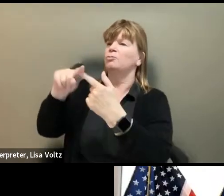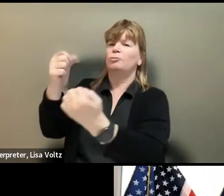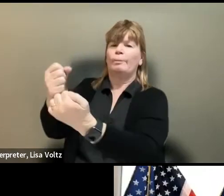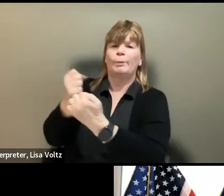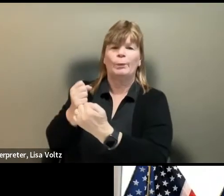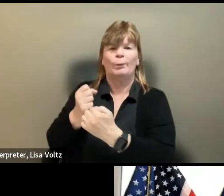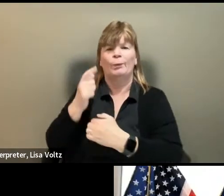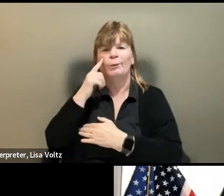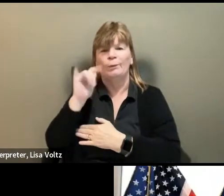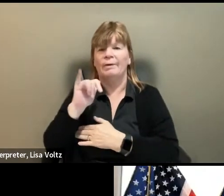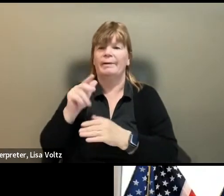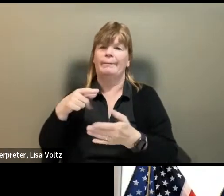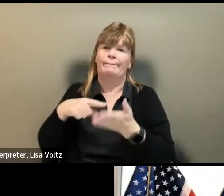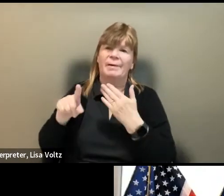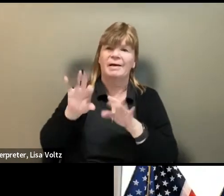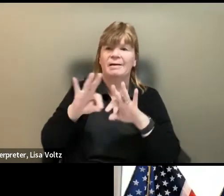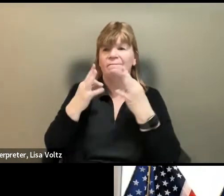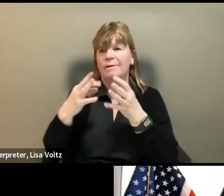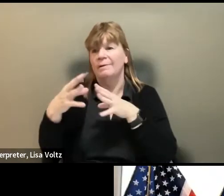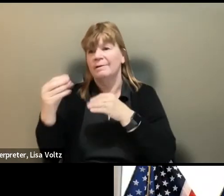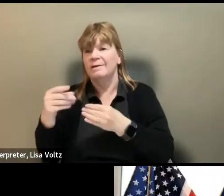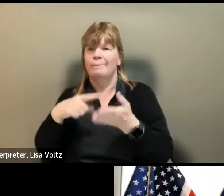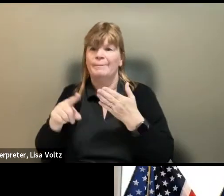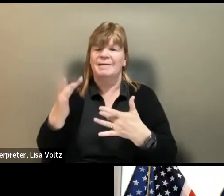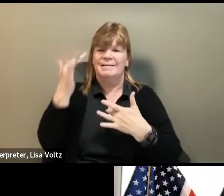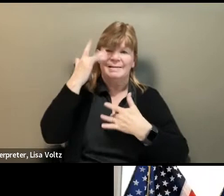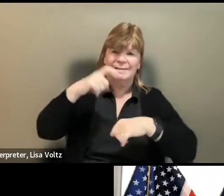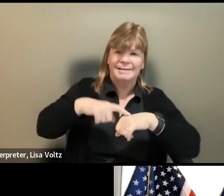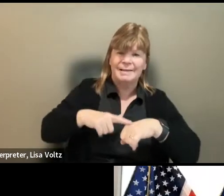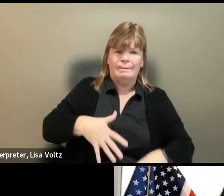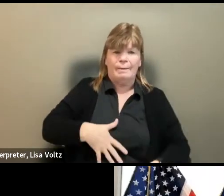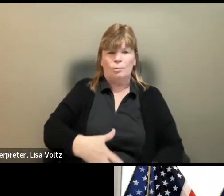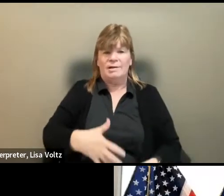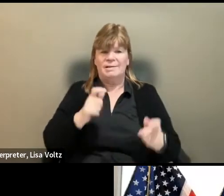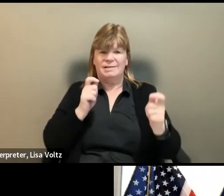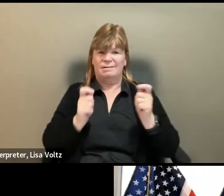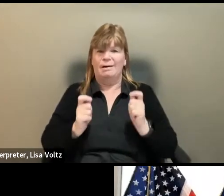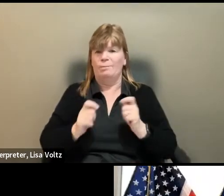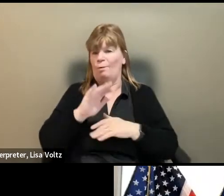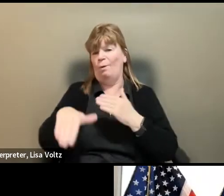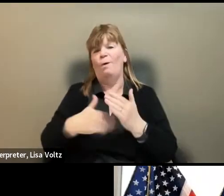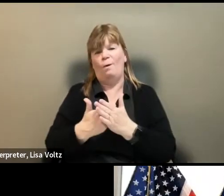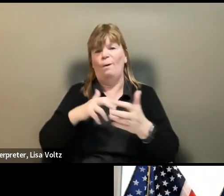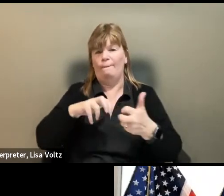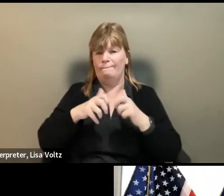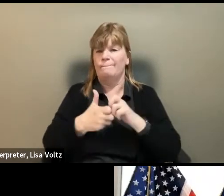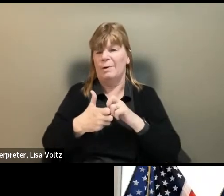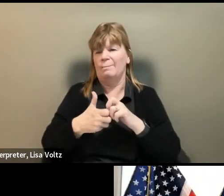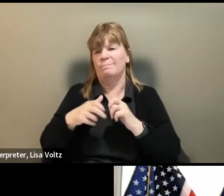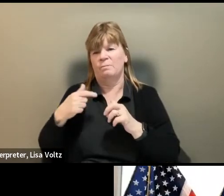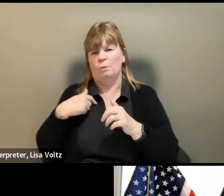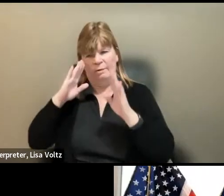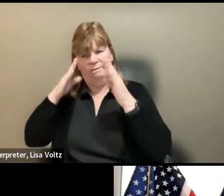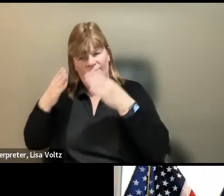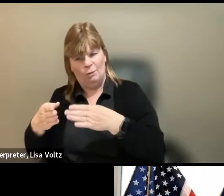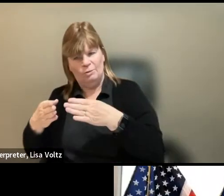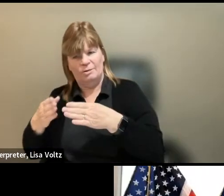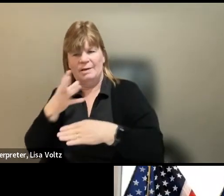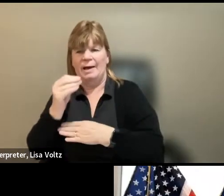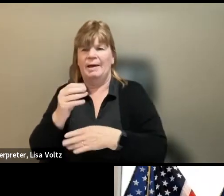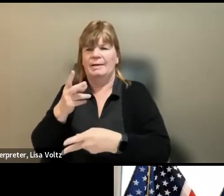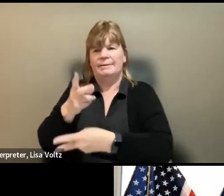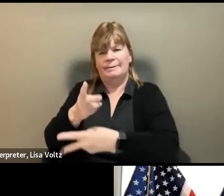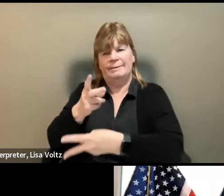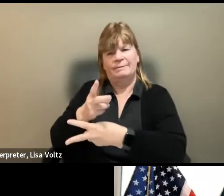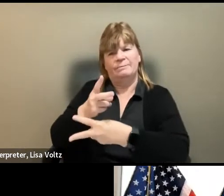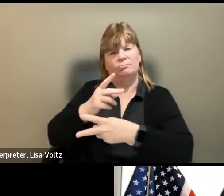paid family leave and paid sick time and pregnancy accommodations, all issues that a better balance works on, as well as caregiver discrimination protections,